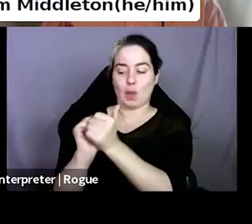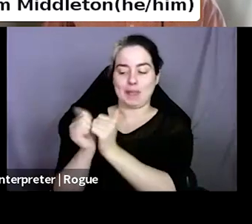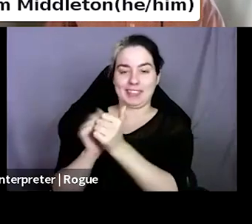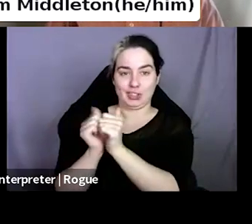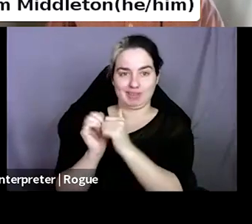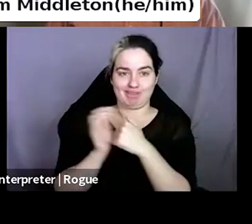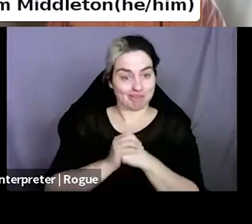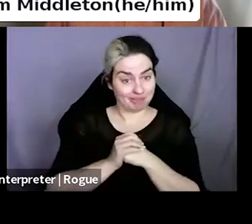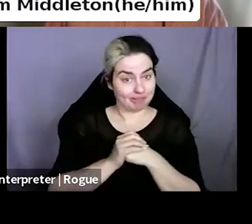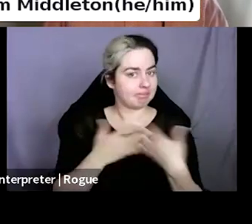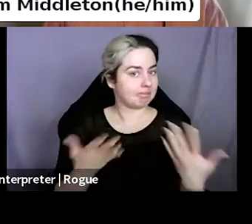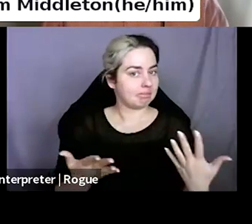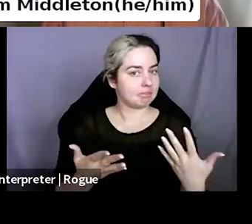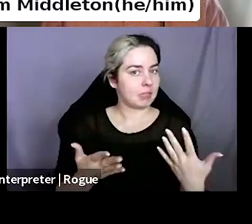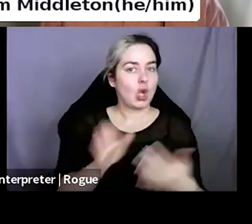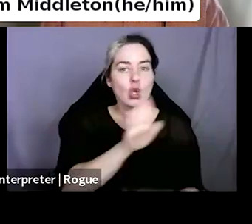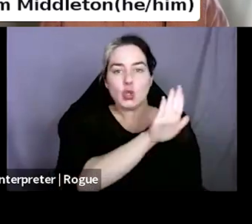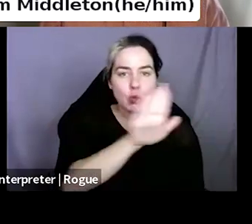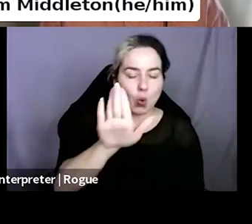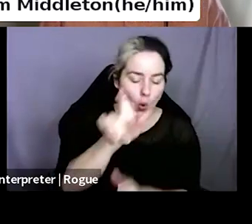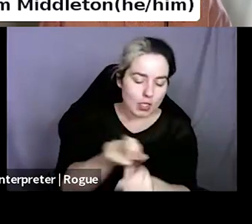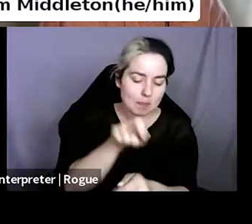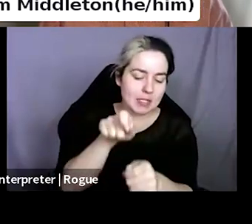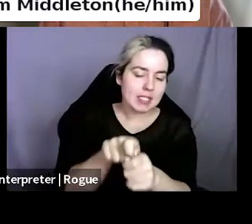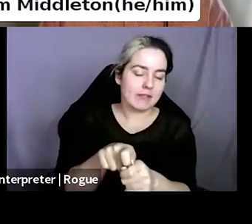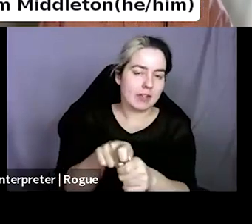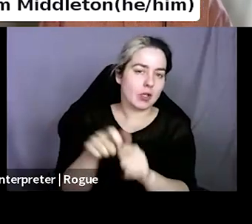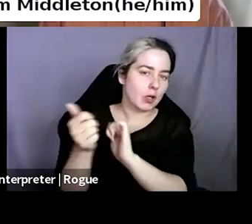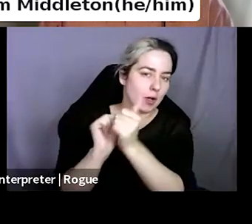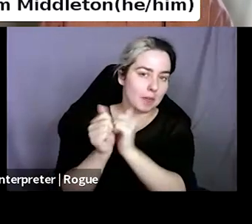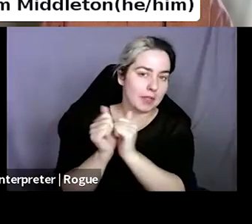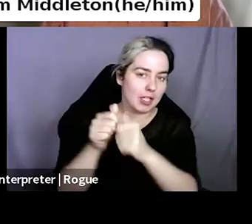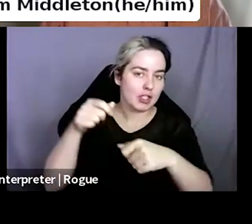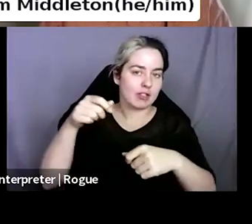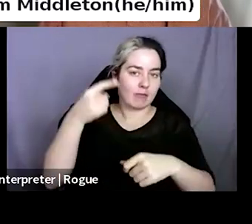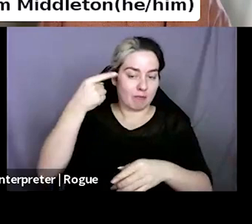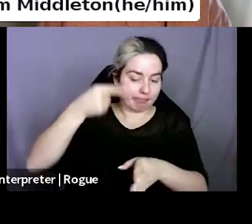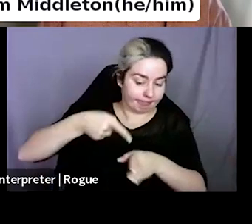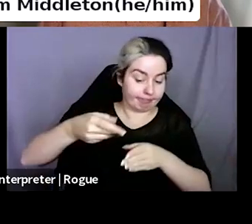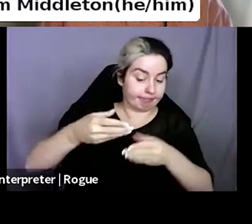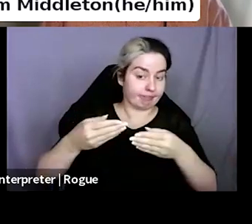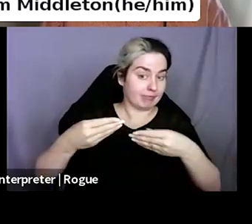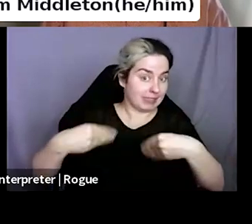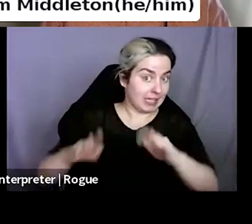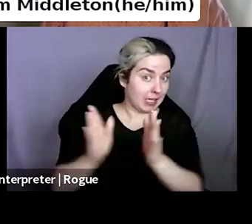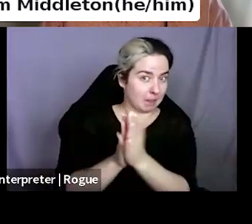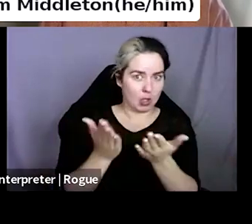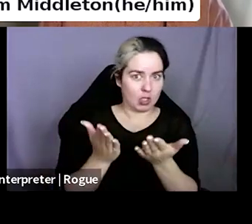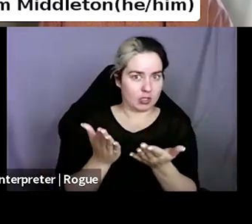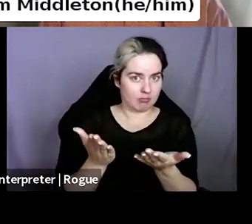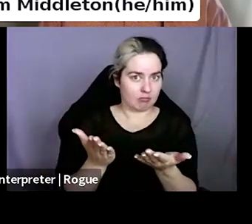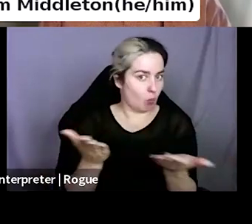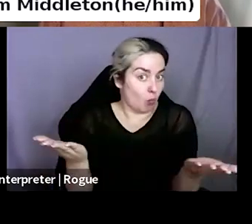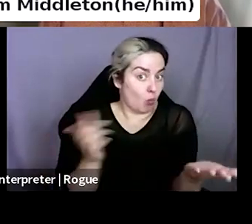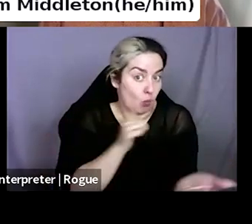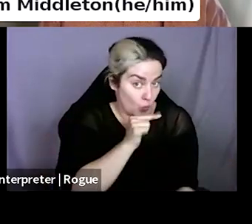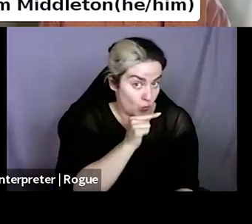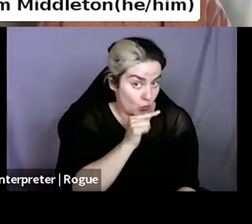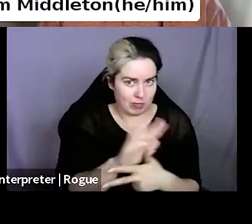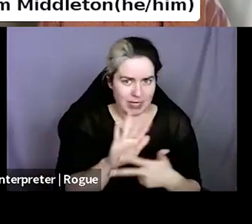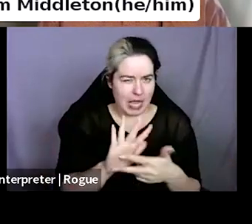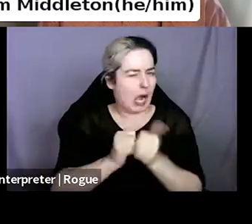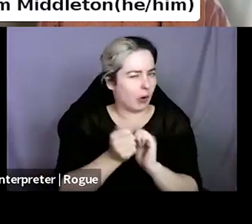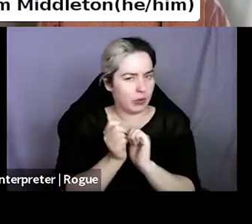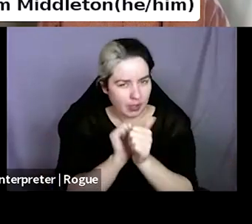do you think your competition is in the book selling space? How do you compete with them? And how might publishers support independent